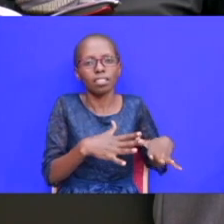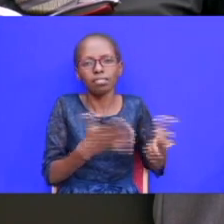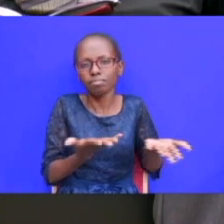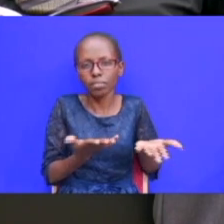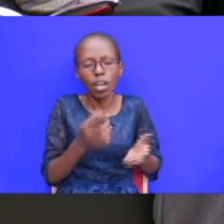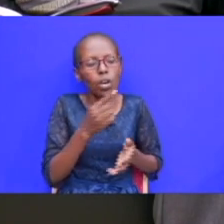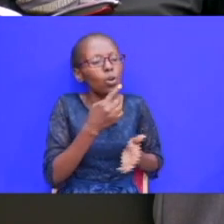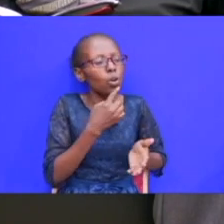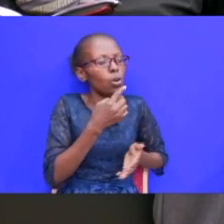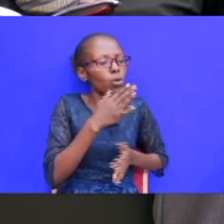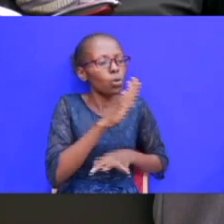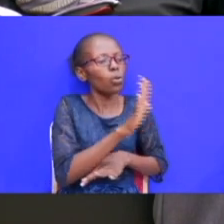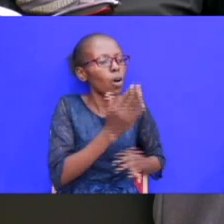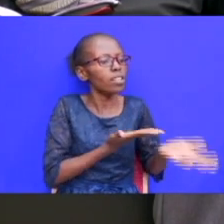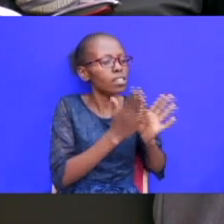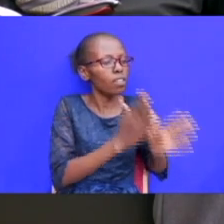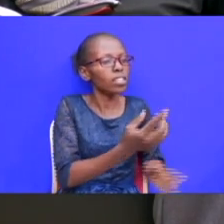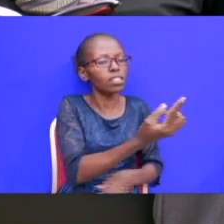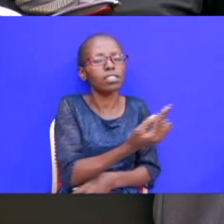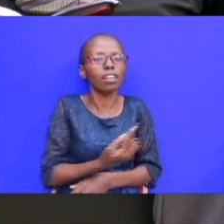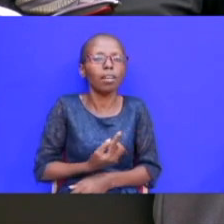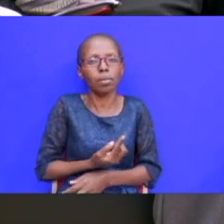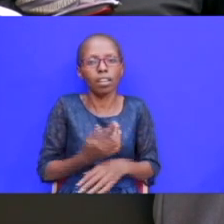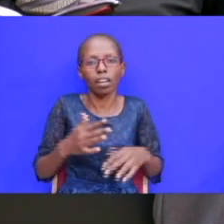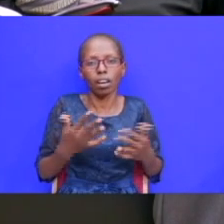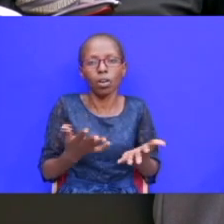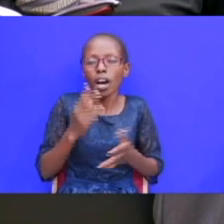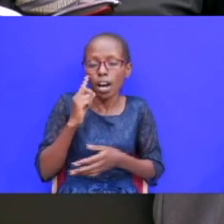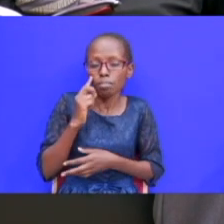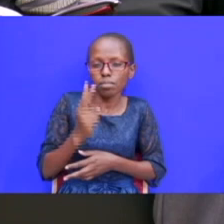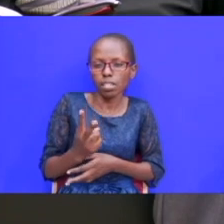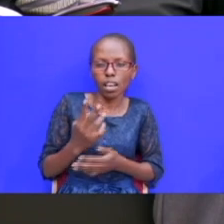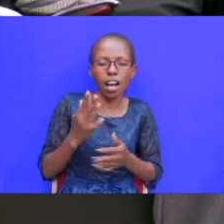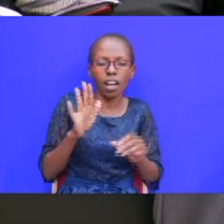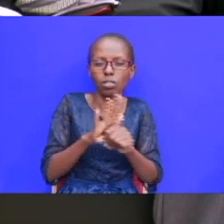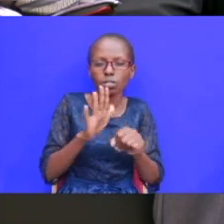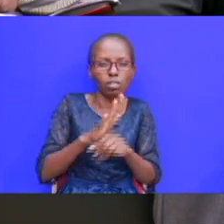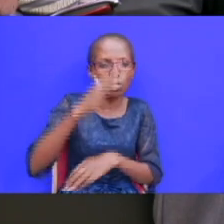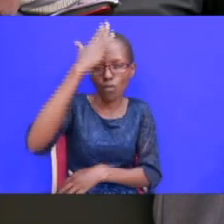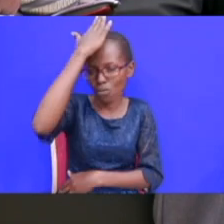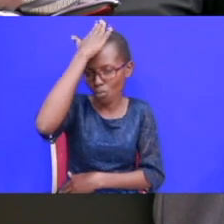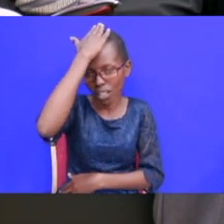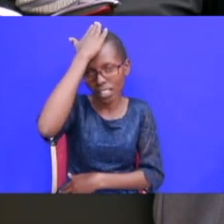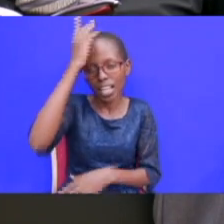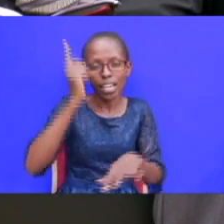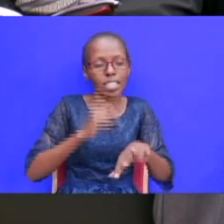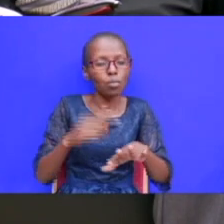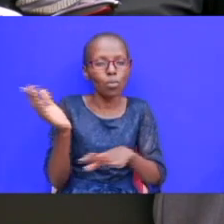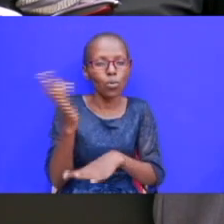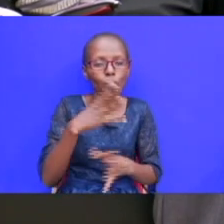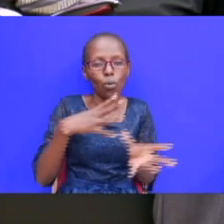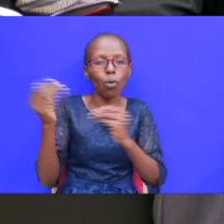your servant is doing what he's coming i'm seeing a lot of humility and at times when we go back to god we go with